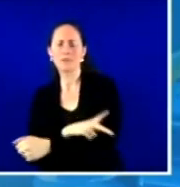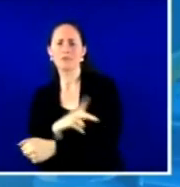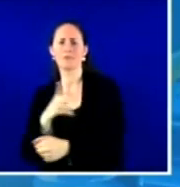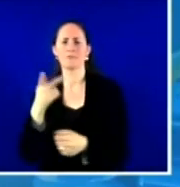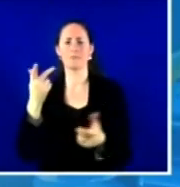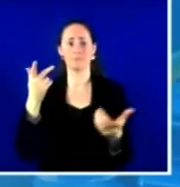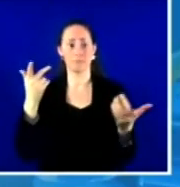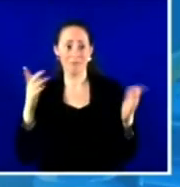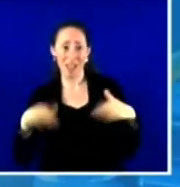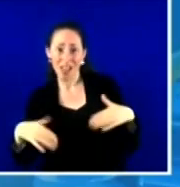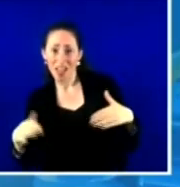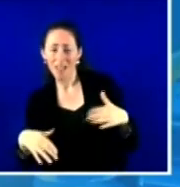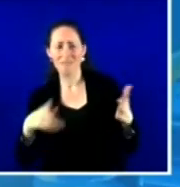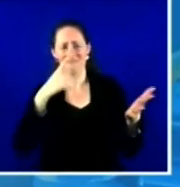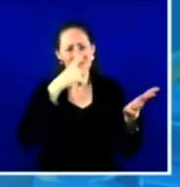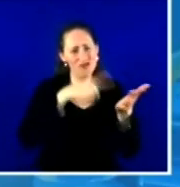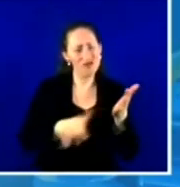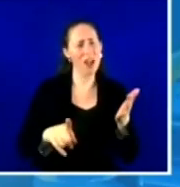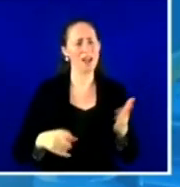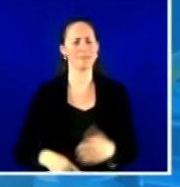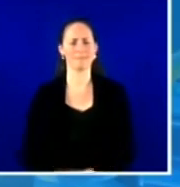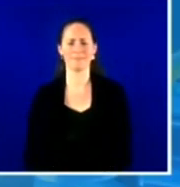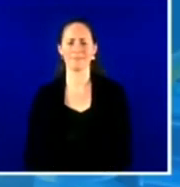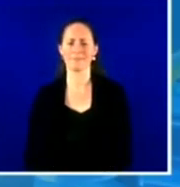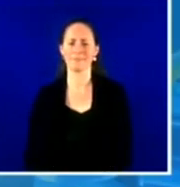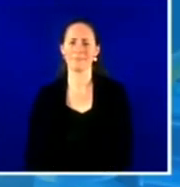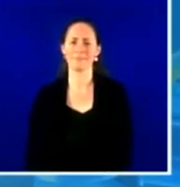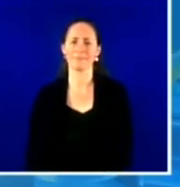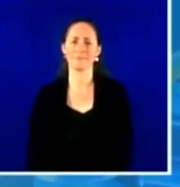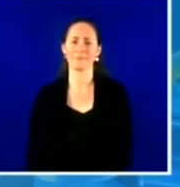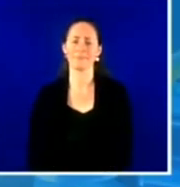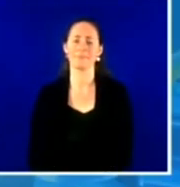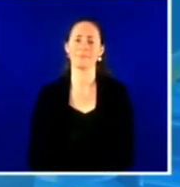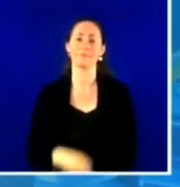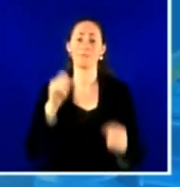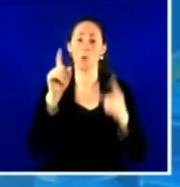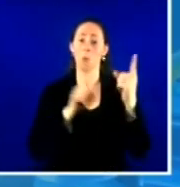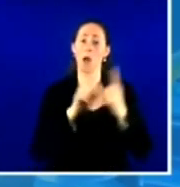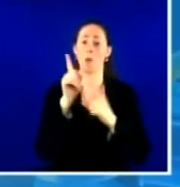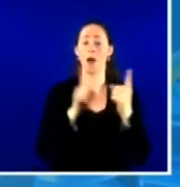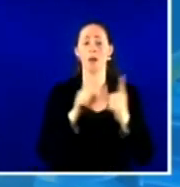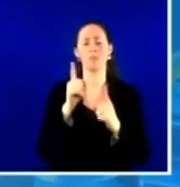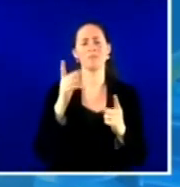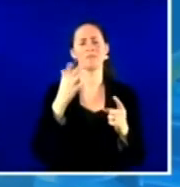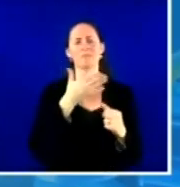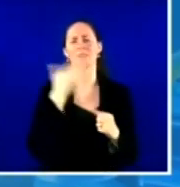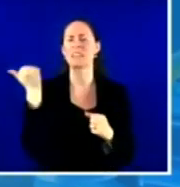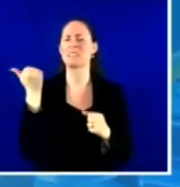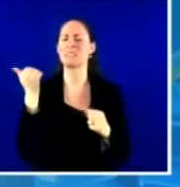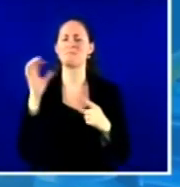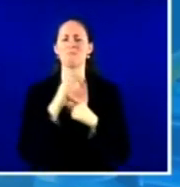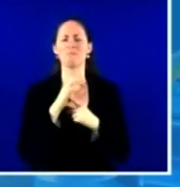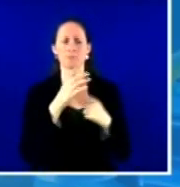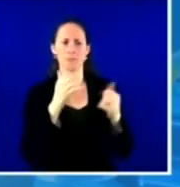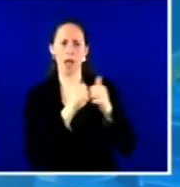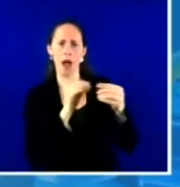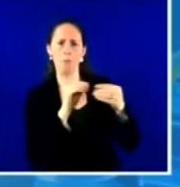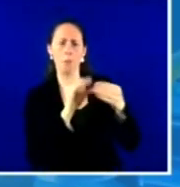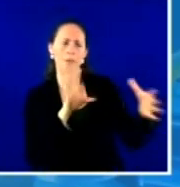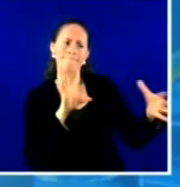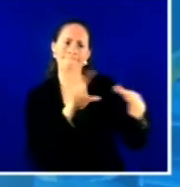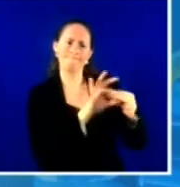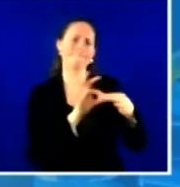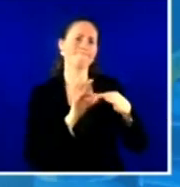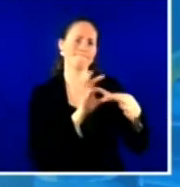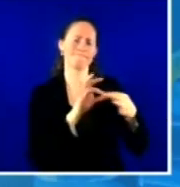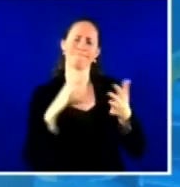as we've heard from all of our panelists, that one on one conversations make a huge difference. So please take a moment to do that and also